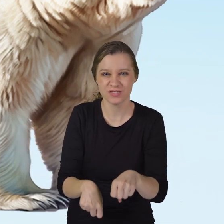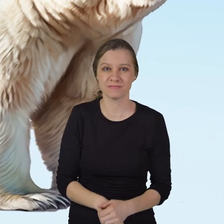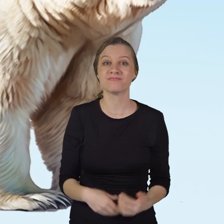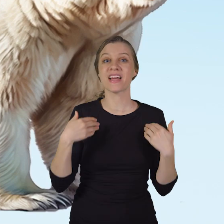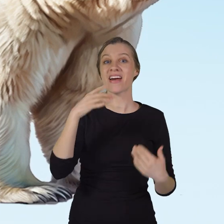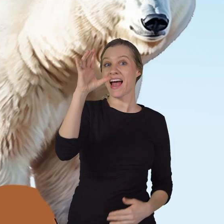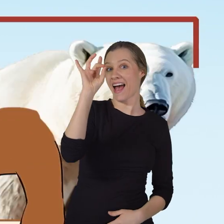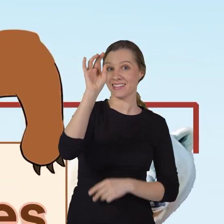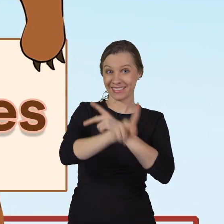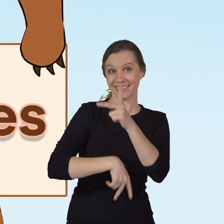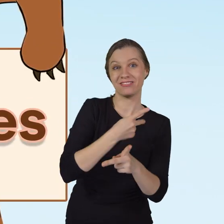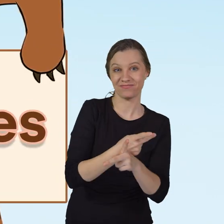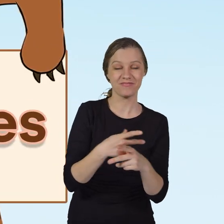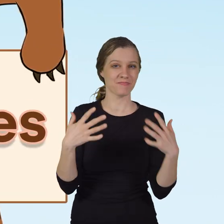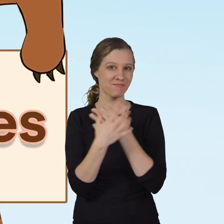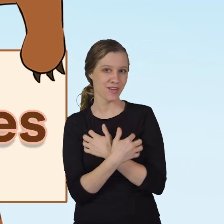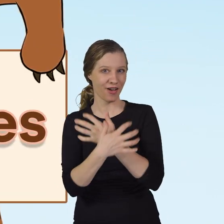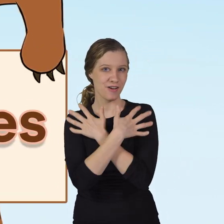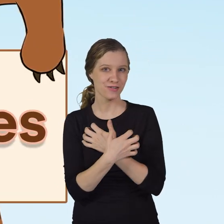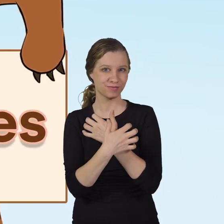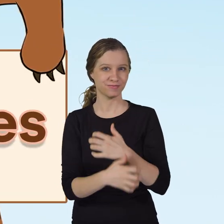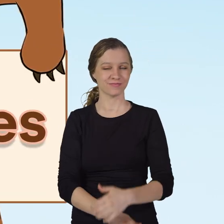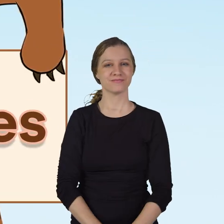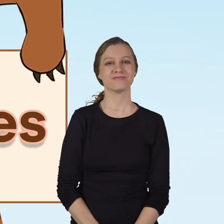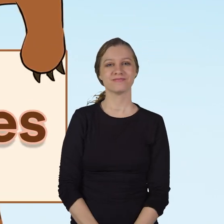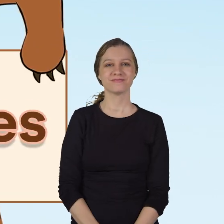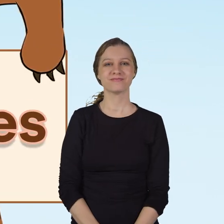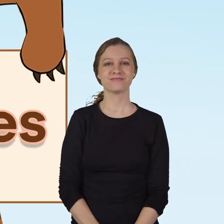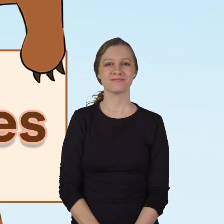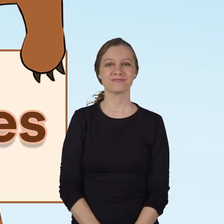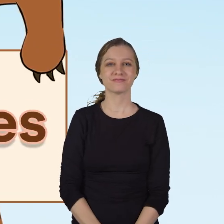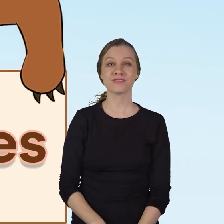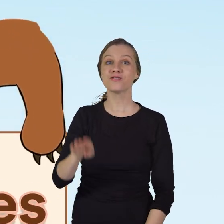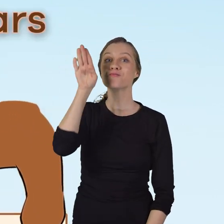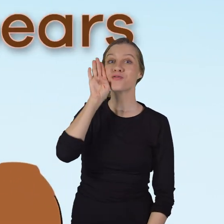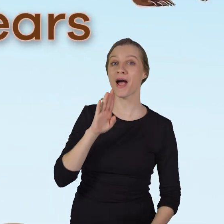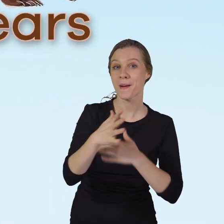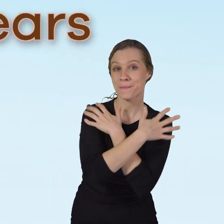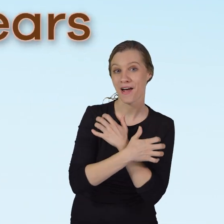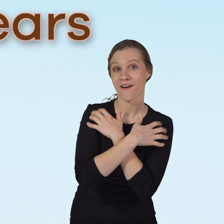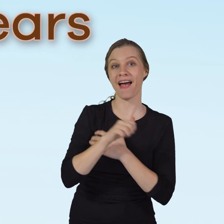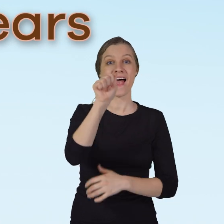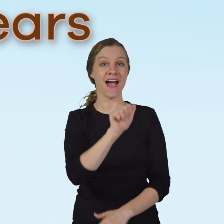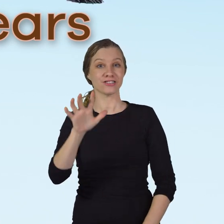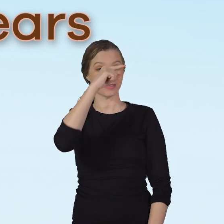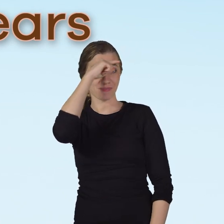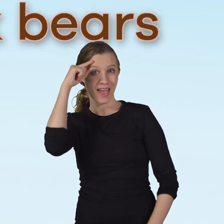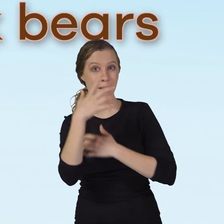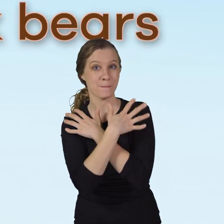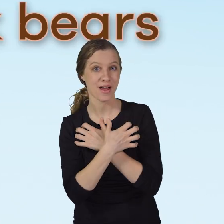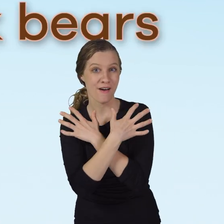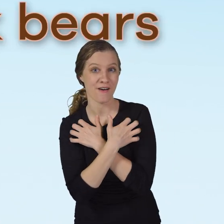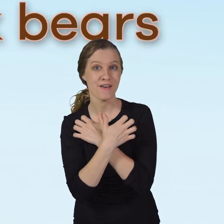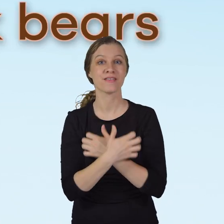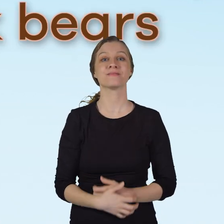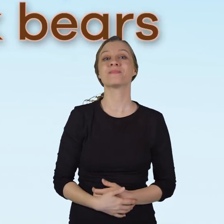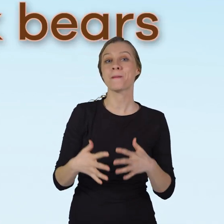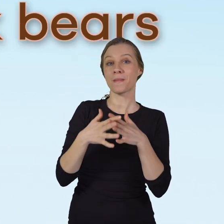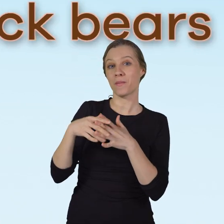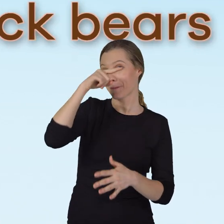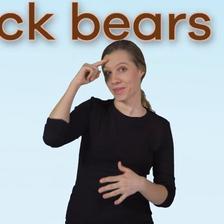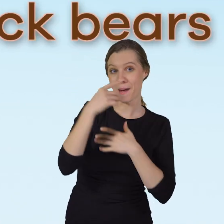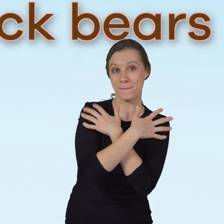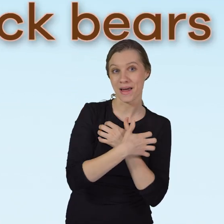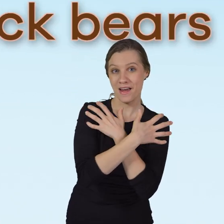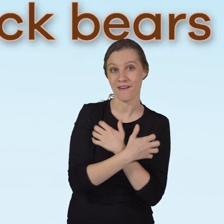long. There are eight species, or types, of bears. They are brown bears, Asian black bears,